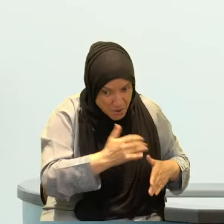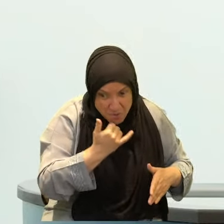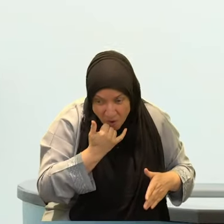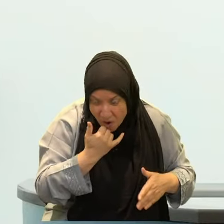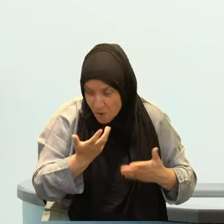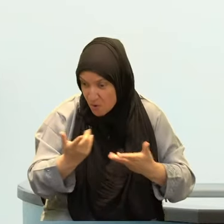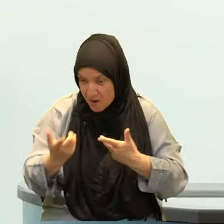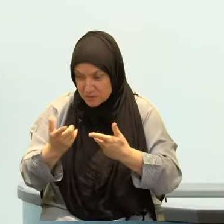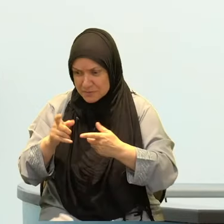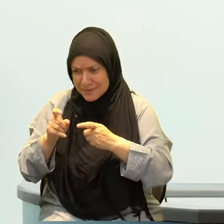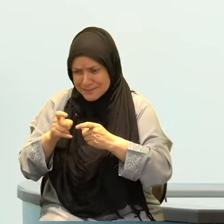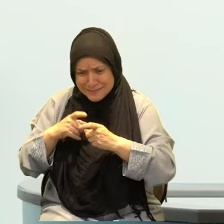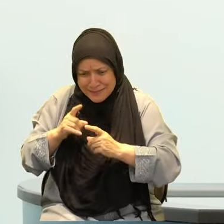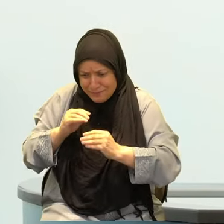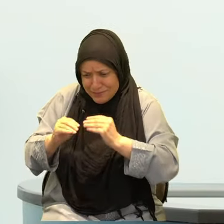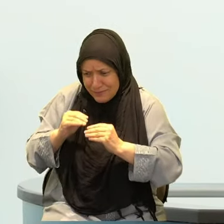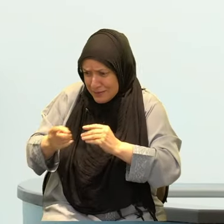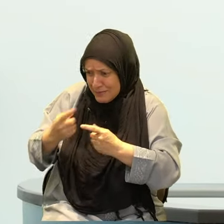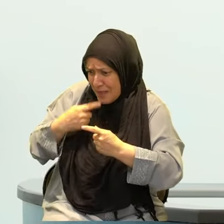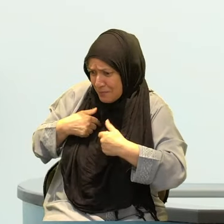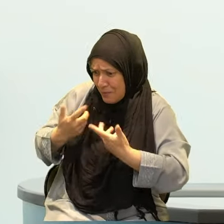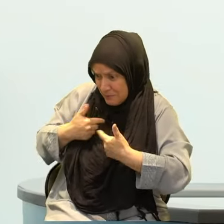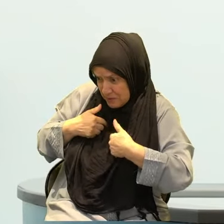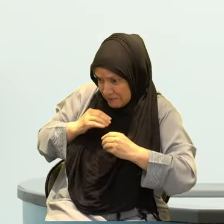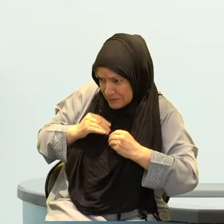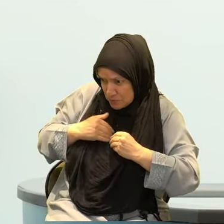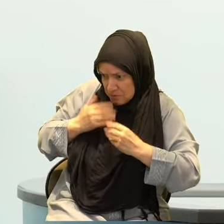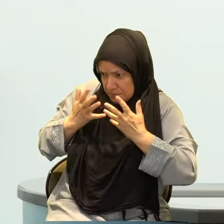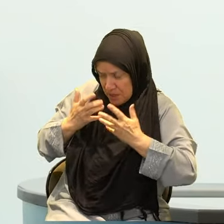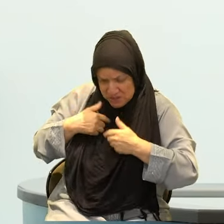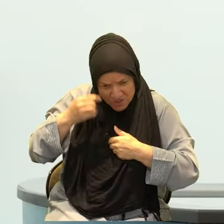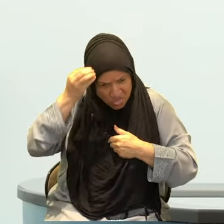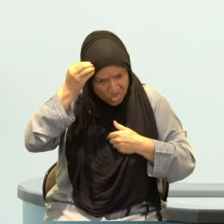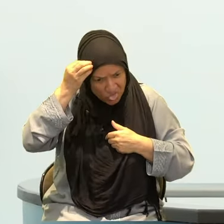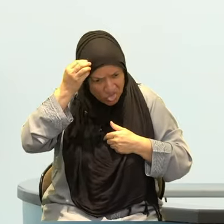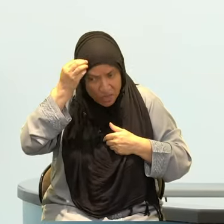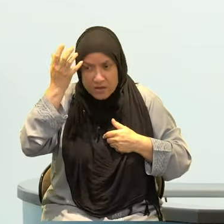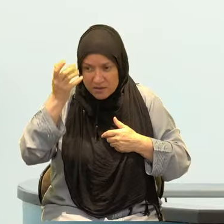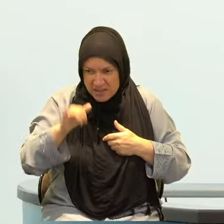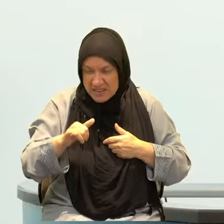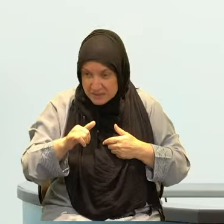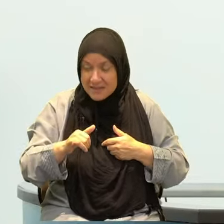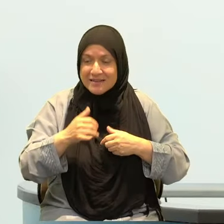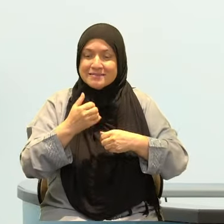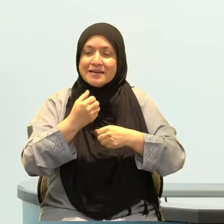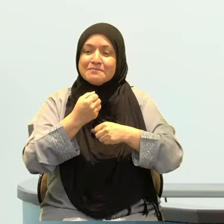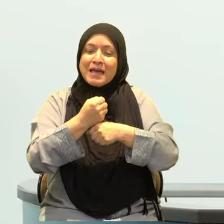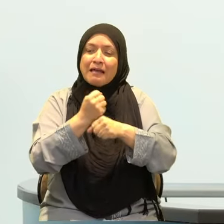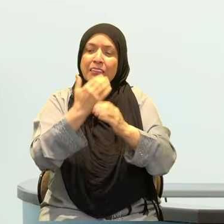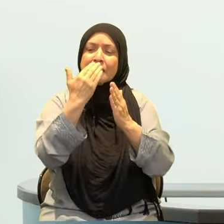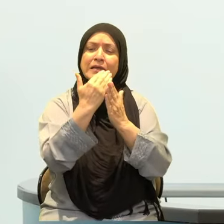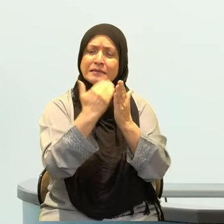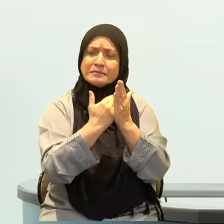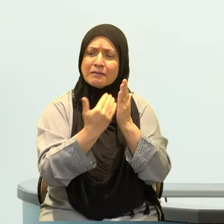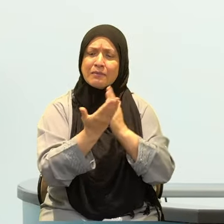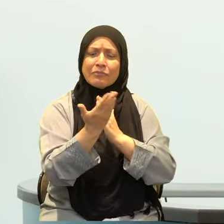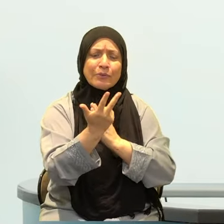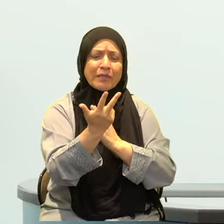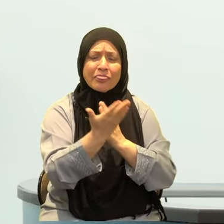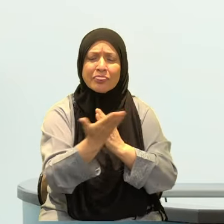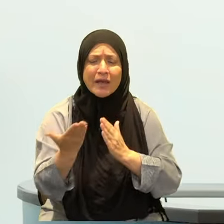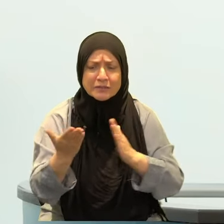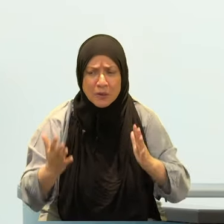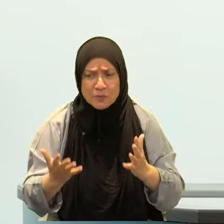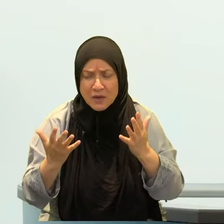now we just got started we're just in the first week three character goals from now that you want to work on what are they?